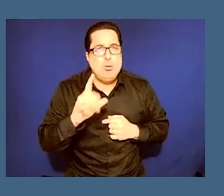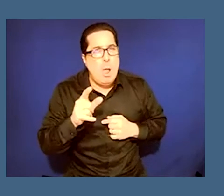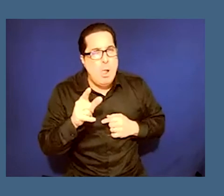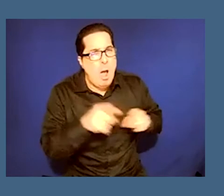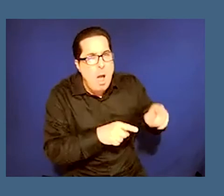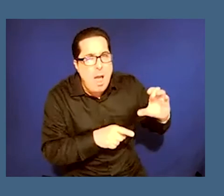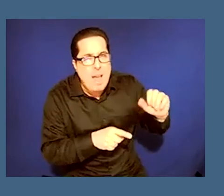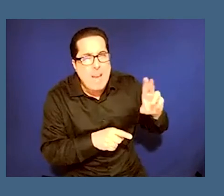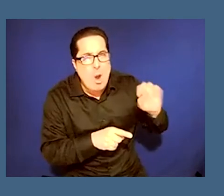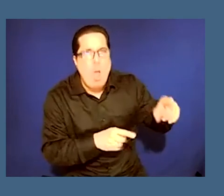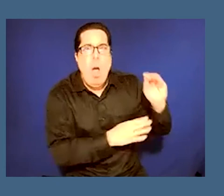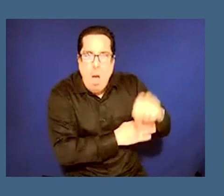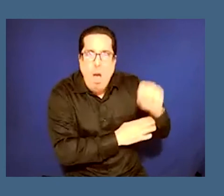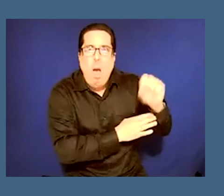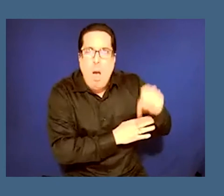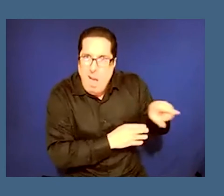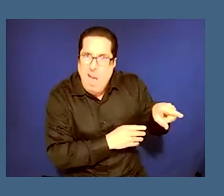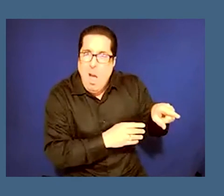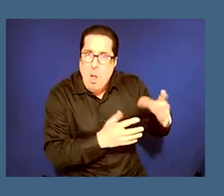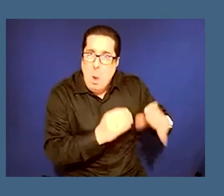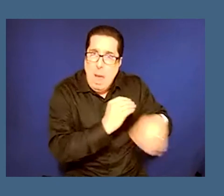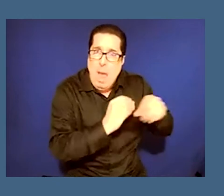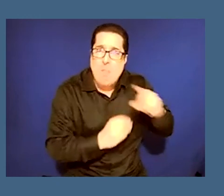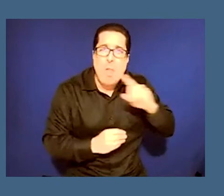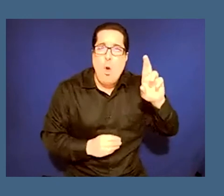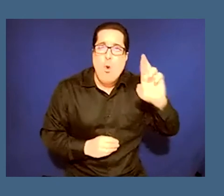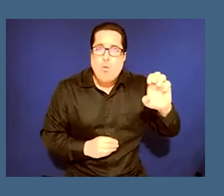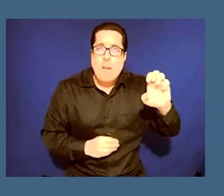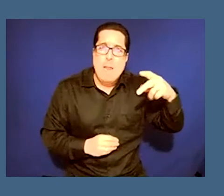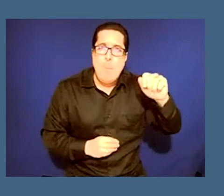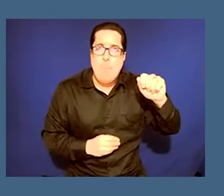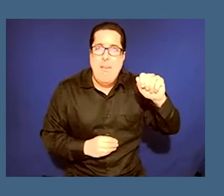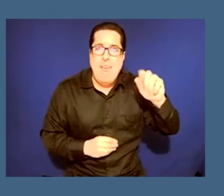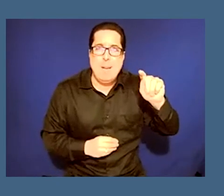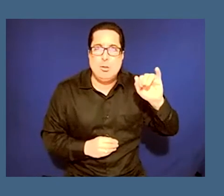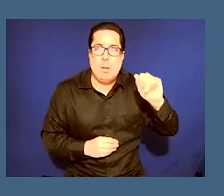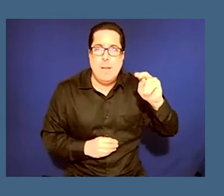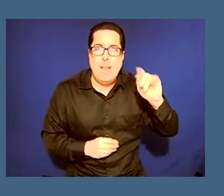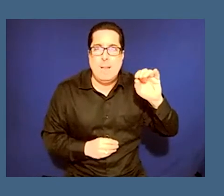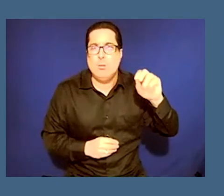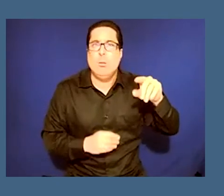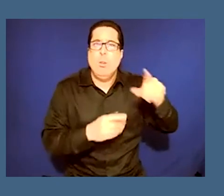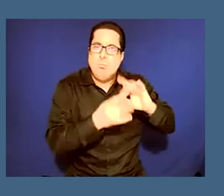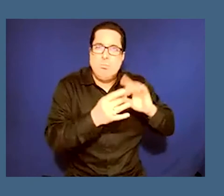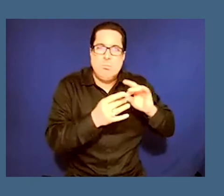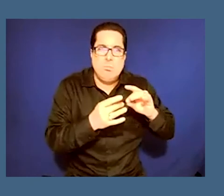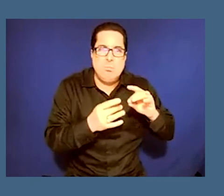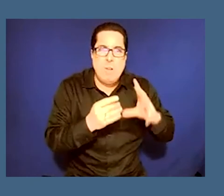this did you want to add to that this question about repatriation and what that means yeah um so